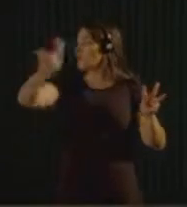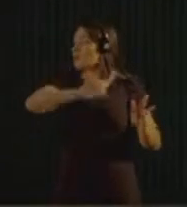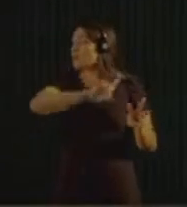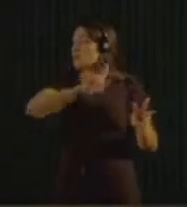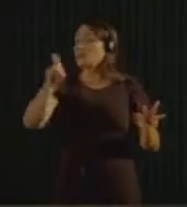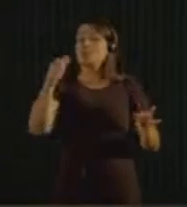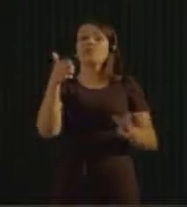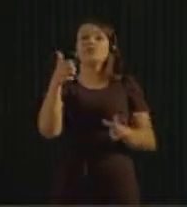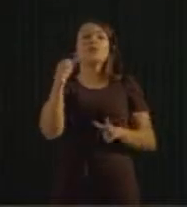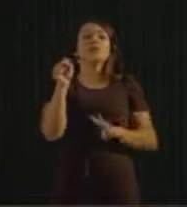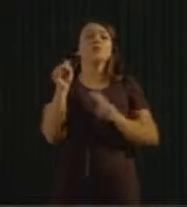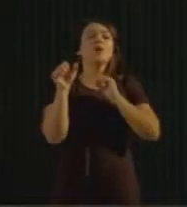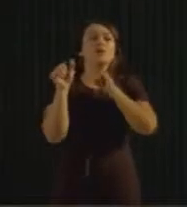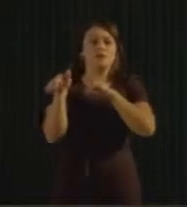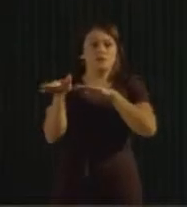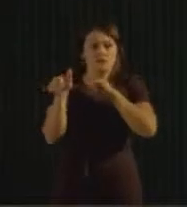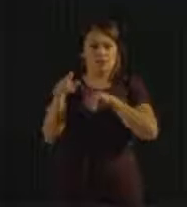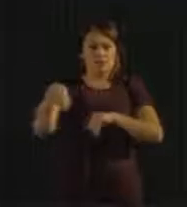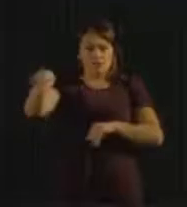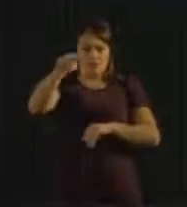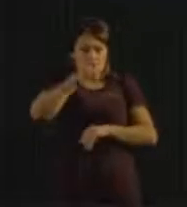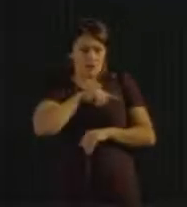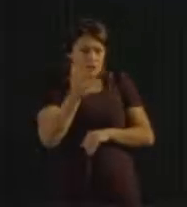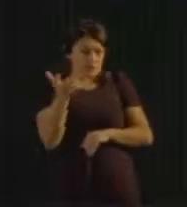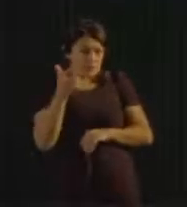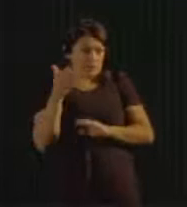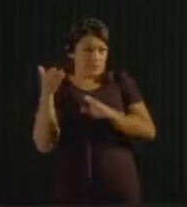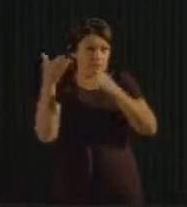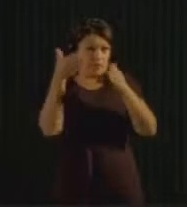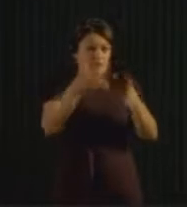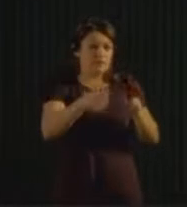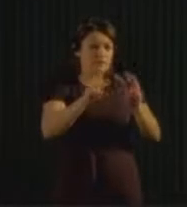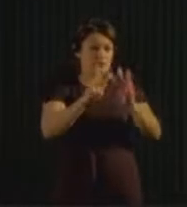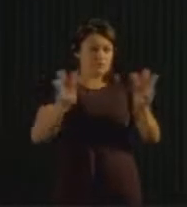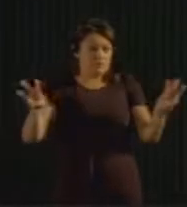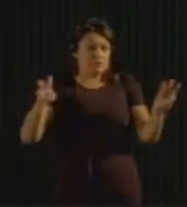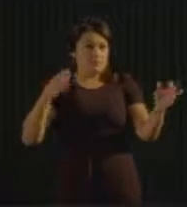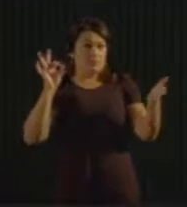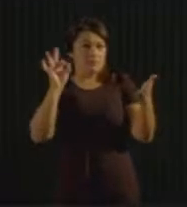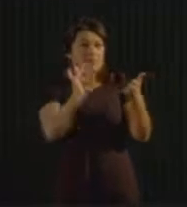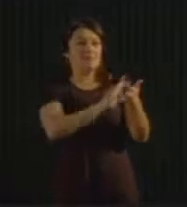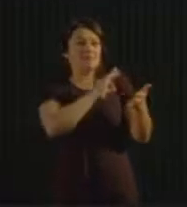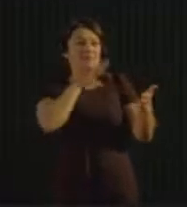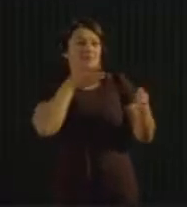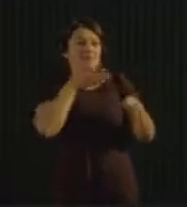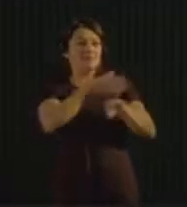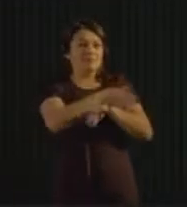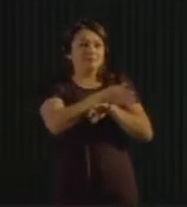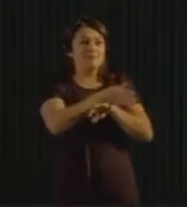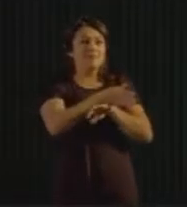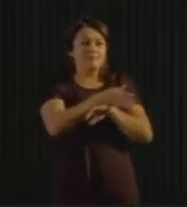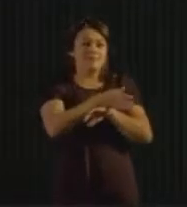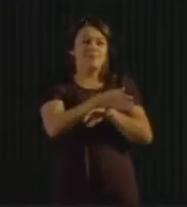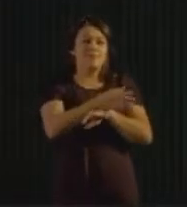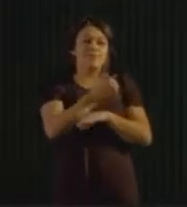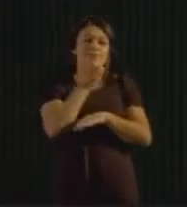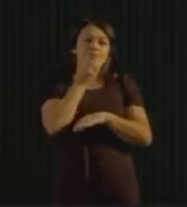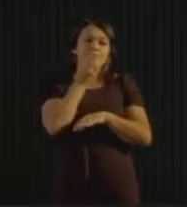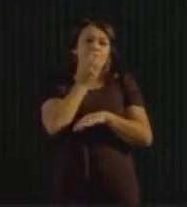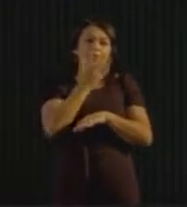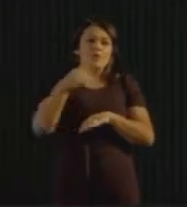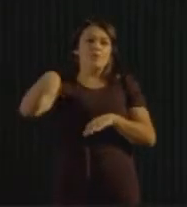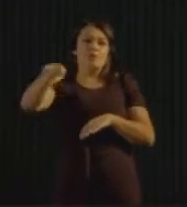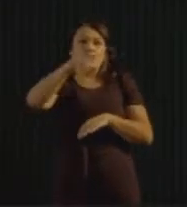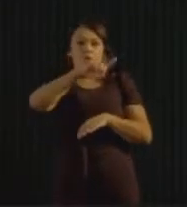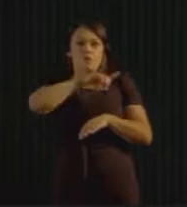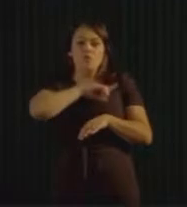To participate in a cleanup is really a good start to start thinking about the waste and see the problem it's caused all over the